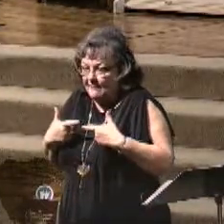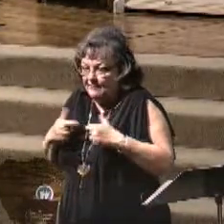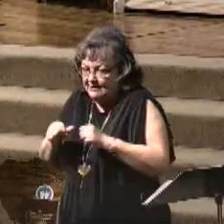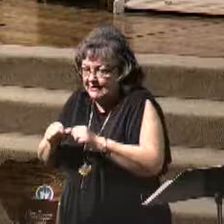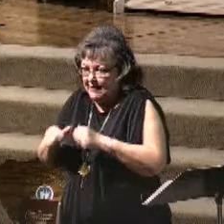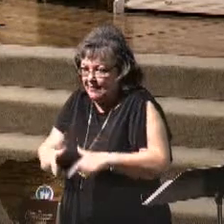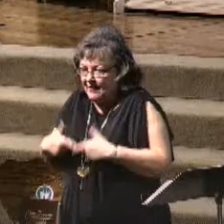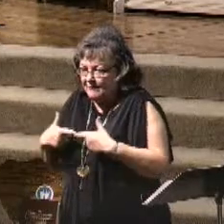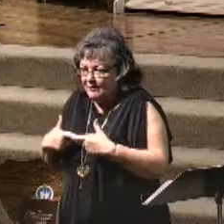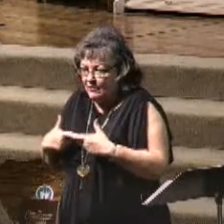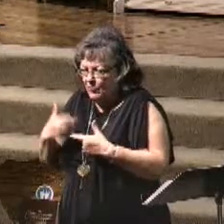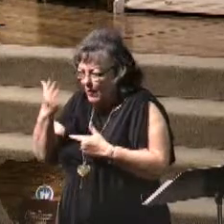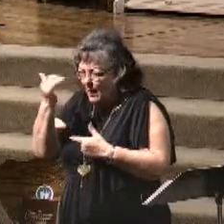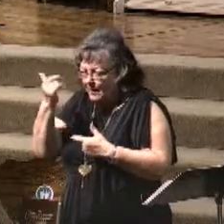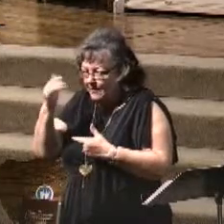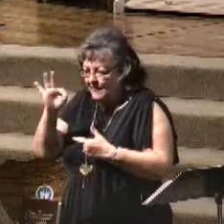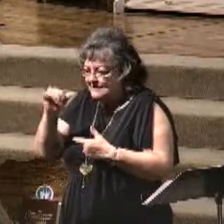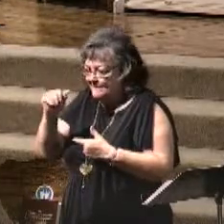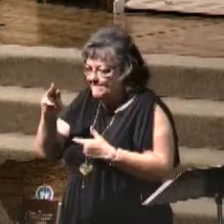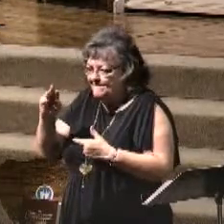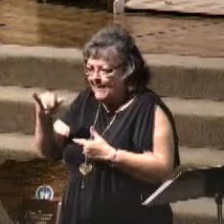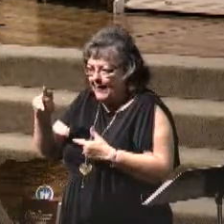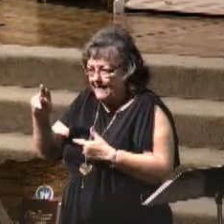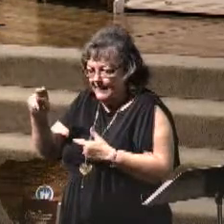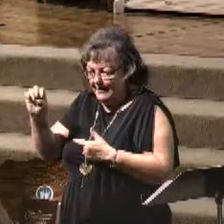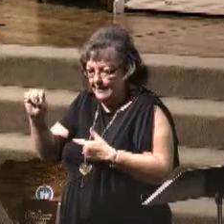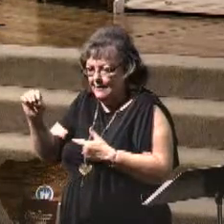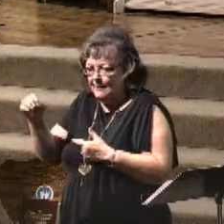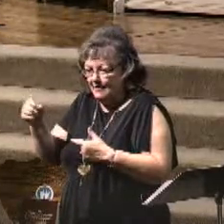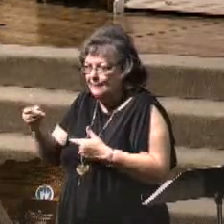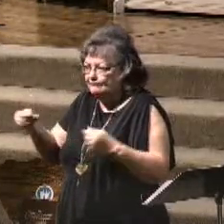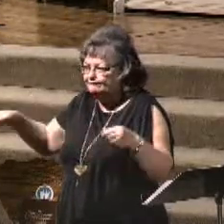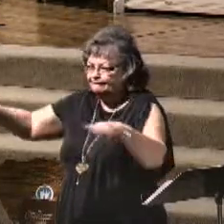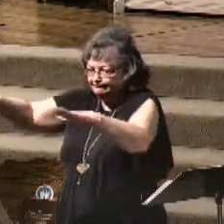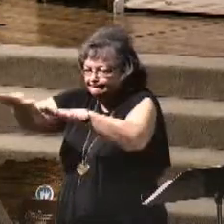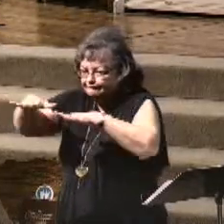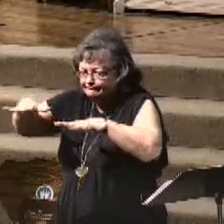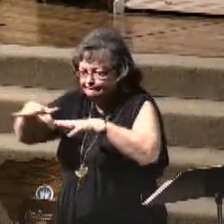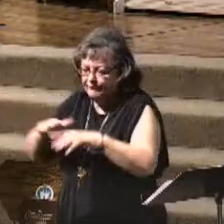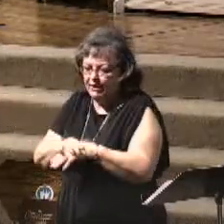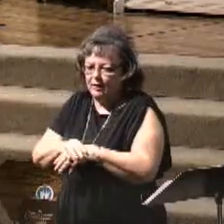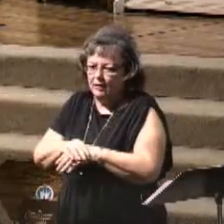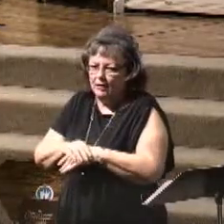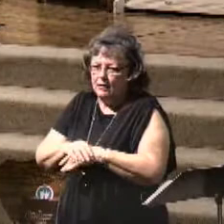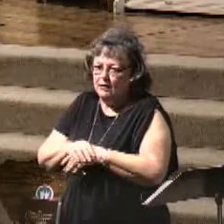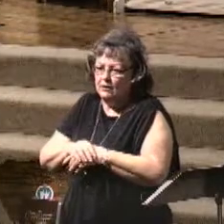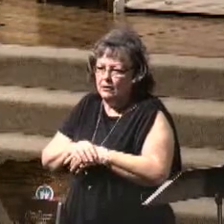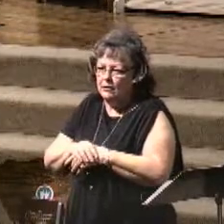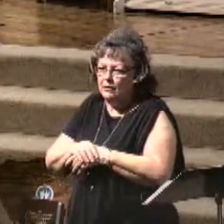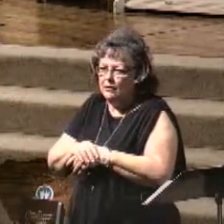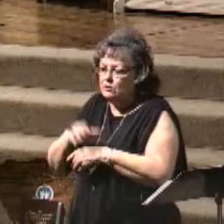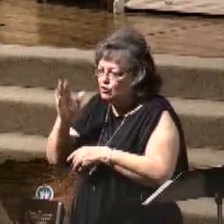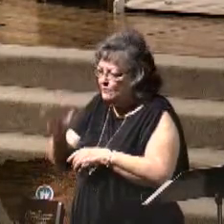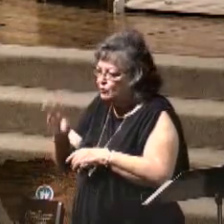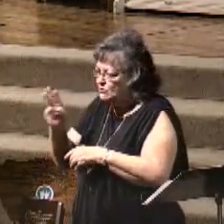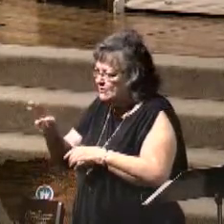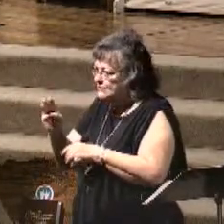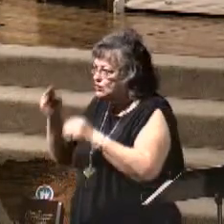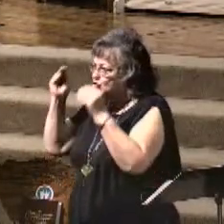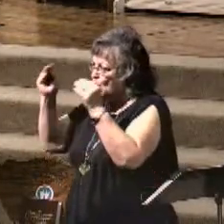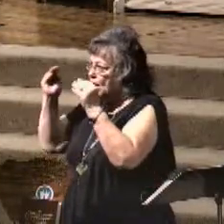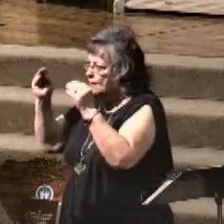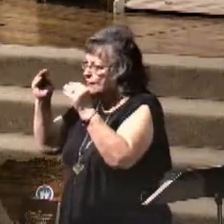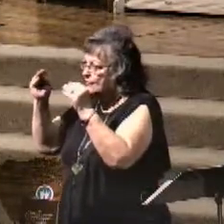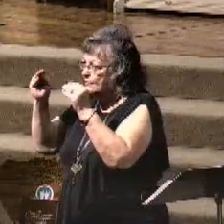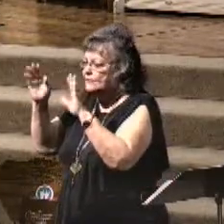has hit the land. And during the time, although it's not mentioned in chapter 6, it's taught very clearly in